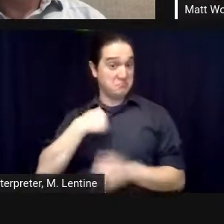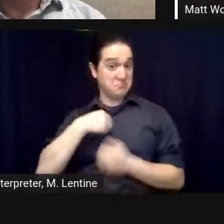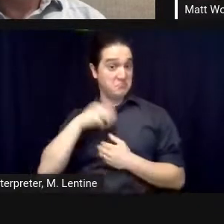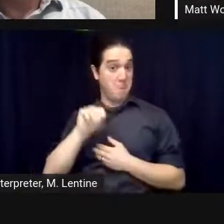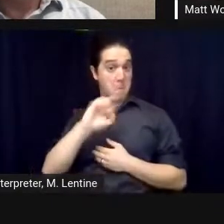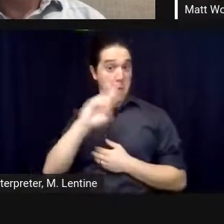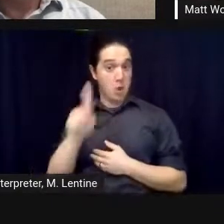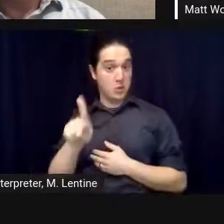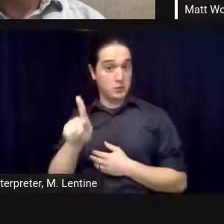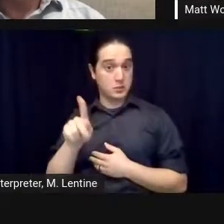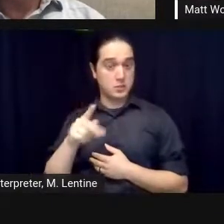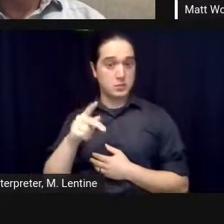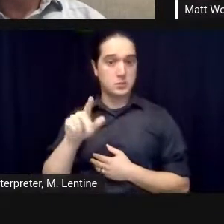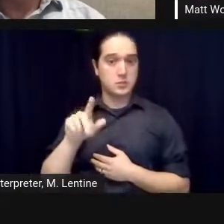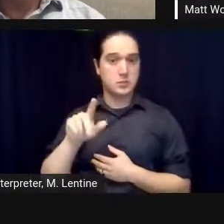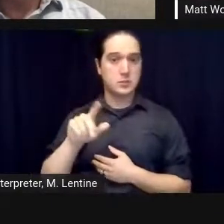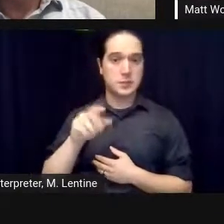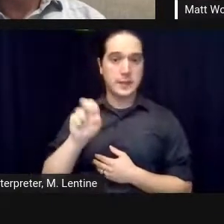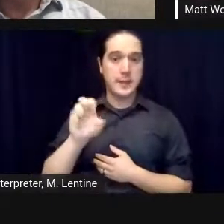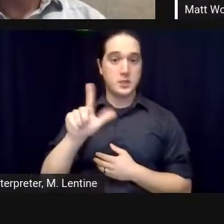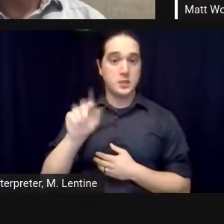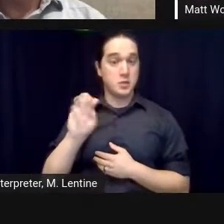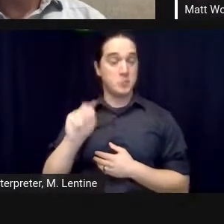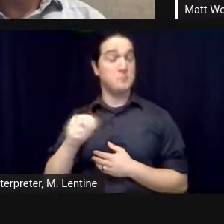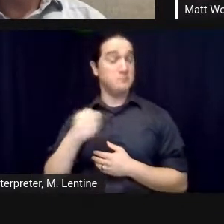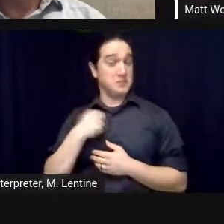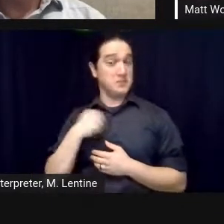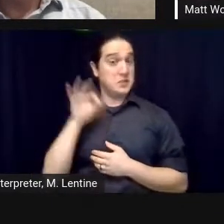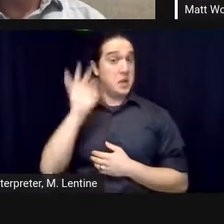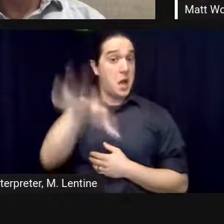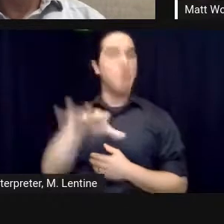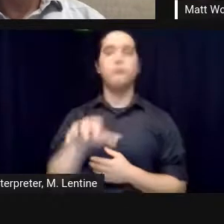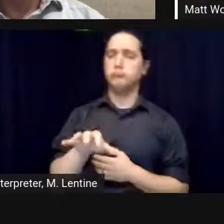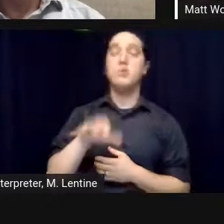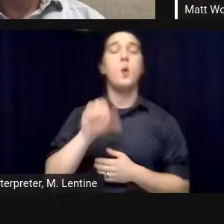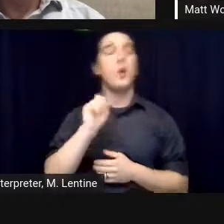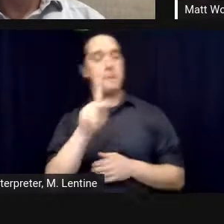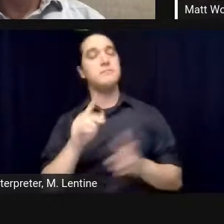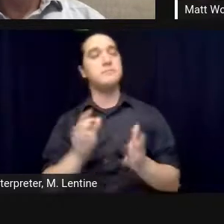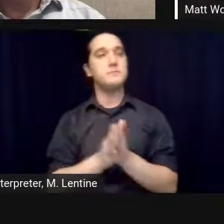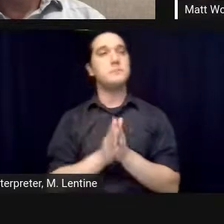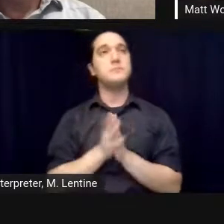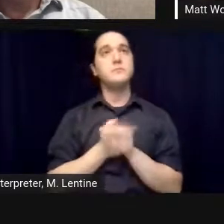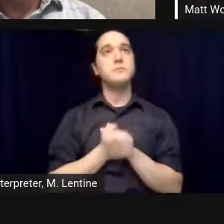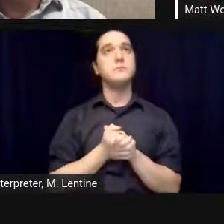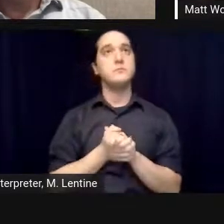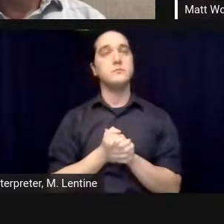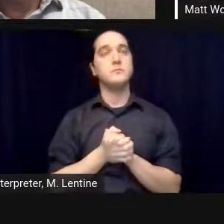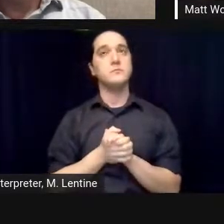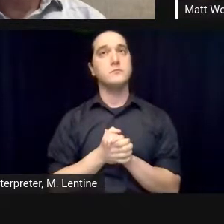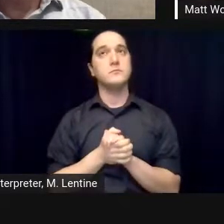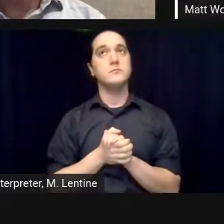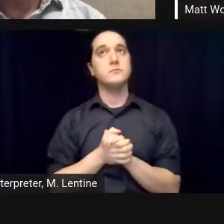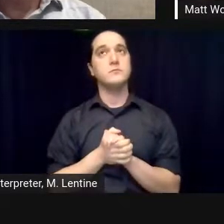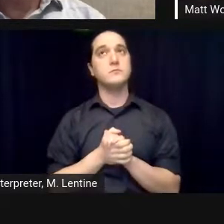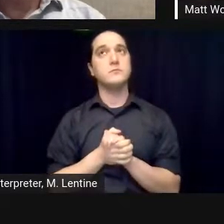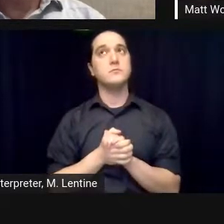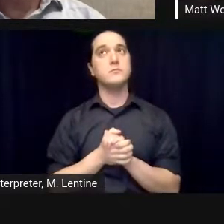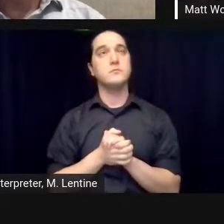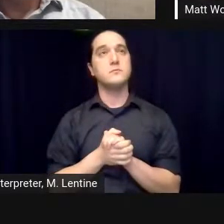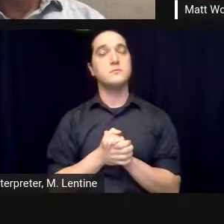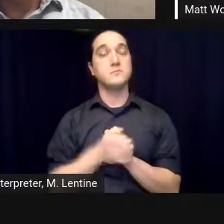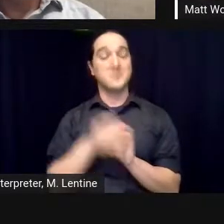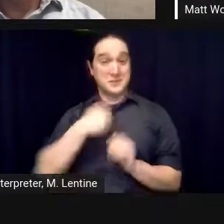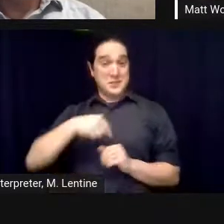i think the film captures that pretty well uh and we weren't very savvy uh